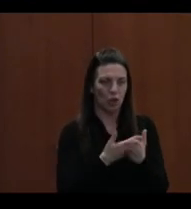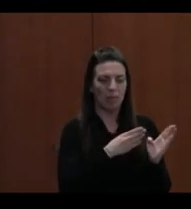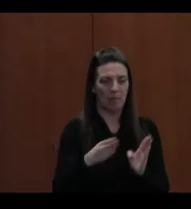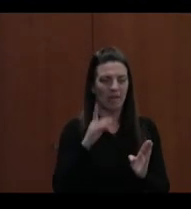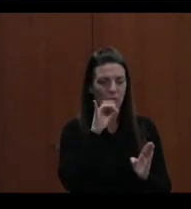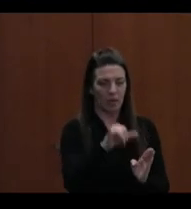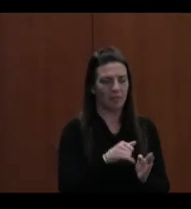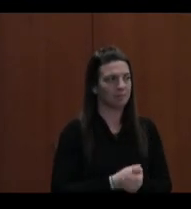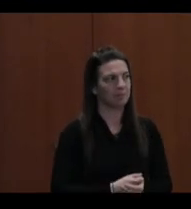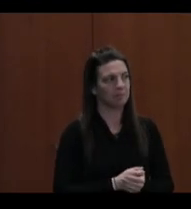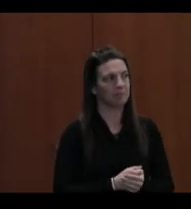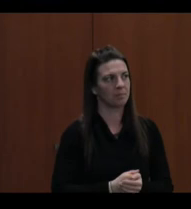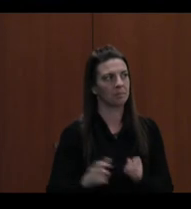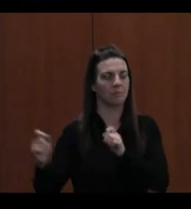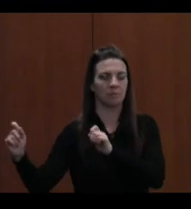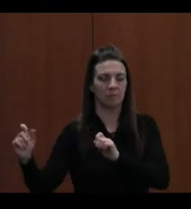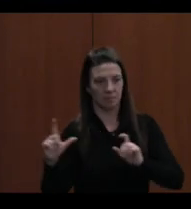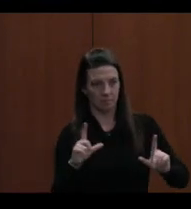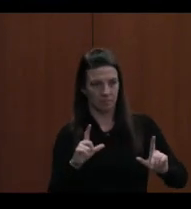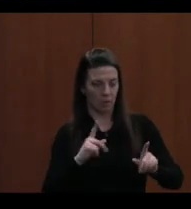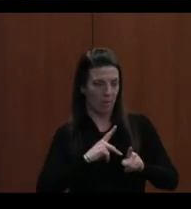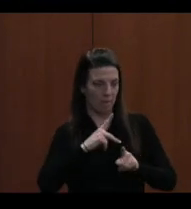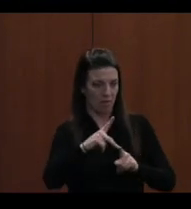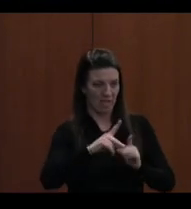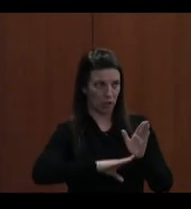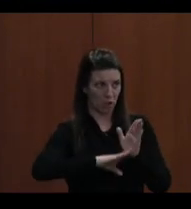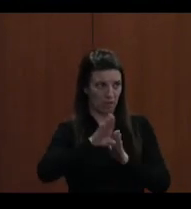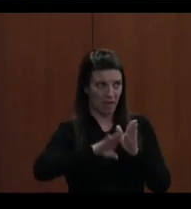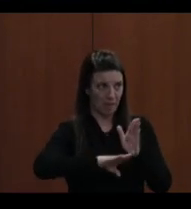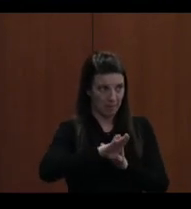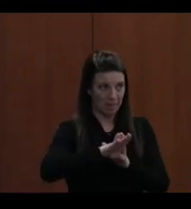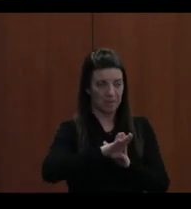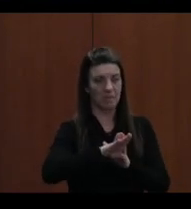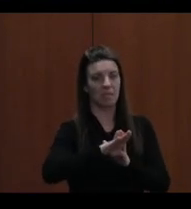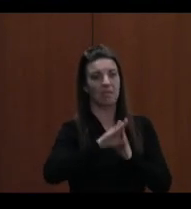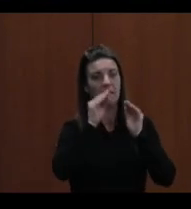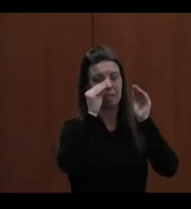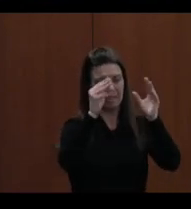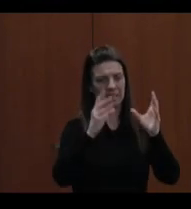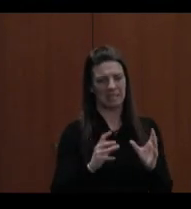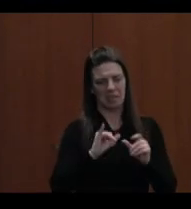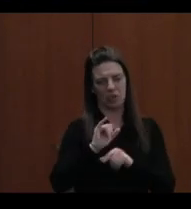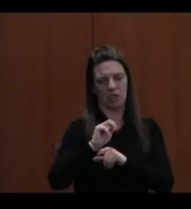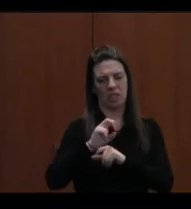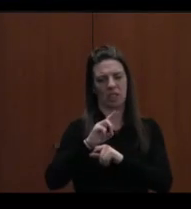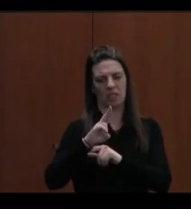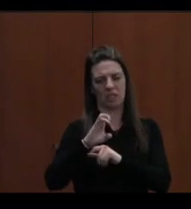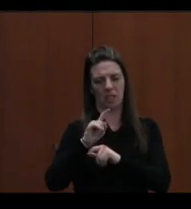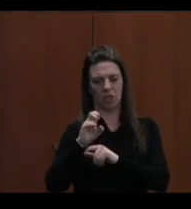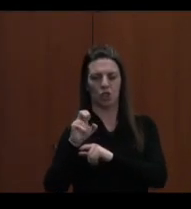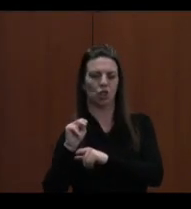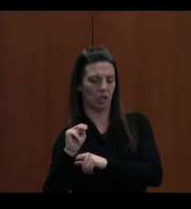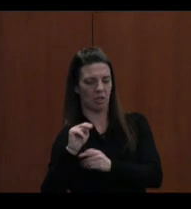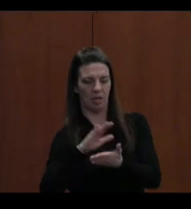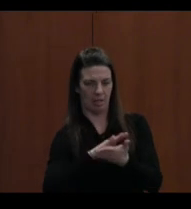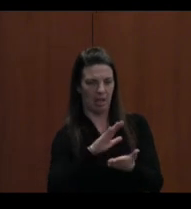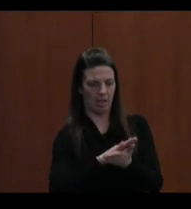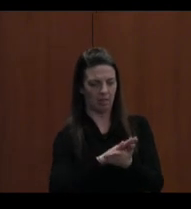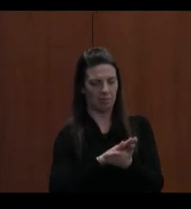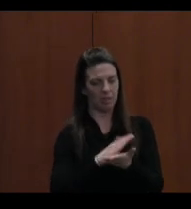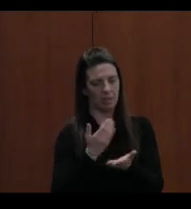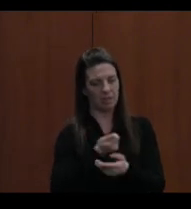Professional development starts right when we onboard teachers at the Teacher Induction Academy, which I know several of you have attended previously.